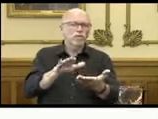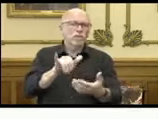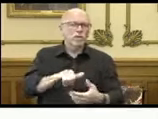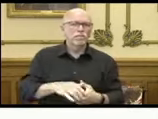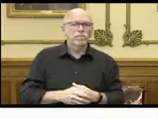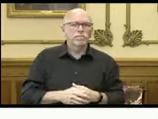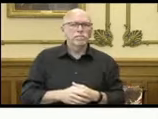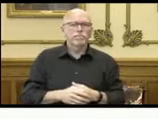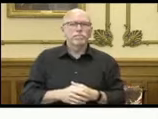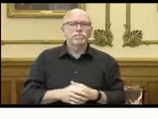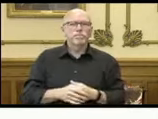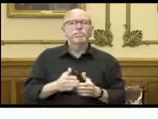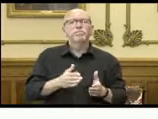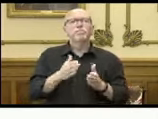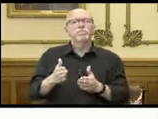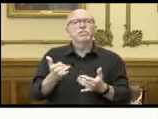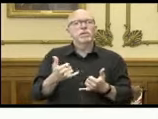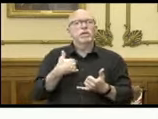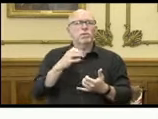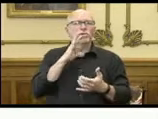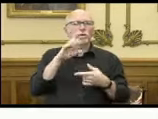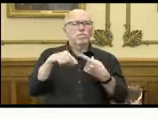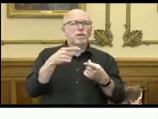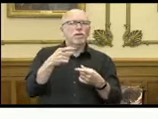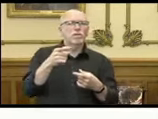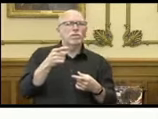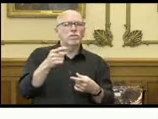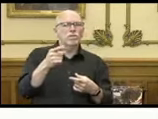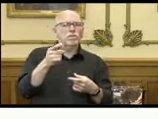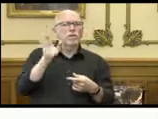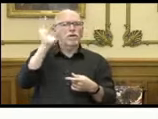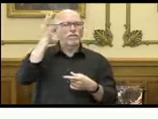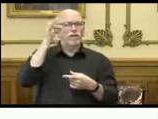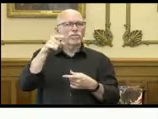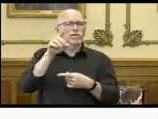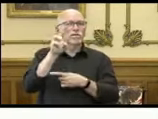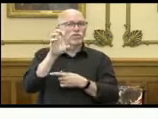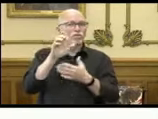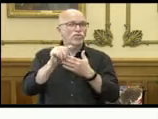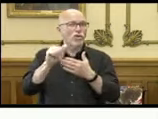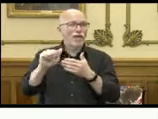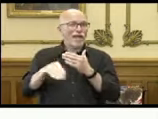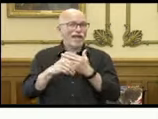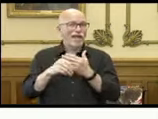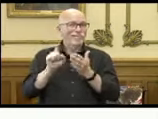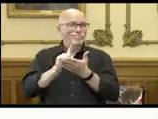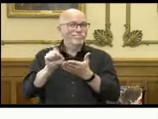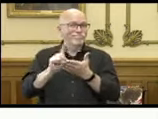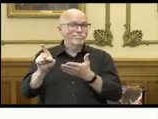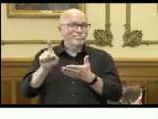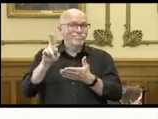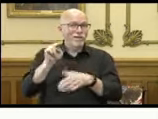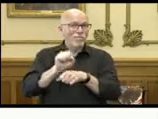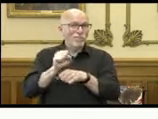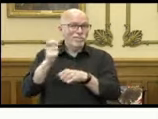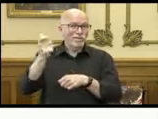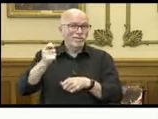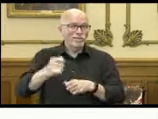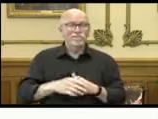Now I'd like to spend a little bit of time talking about the federal $600 add-on to unemployment insurance.